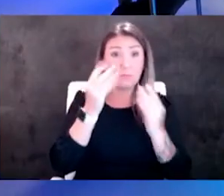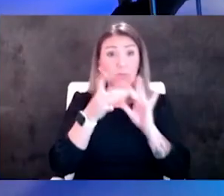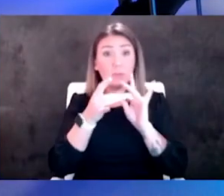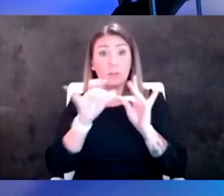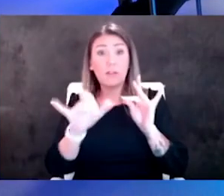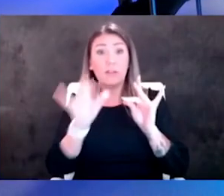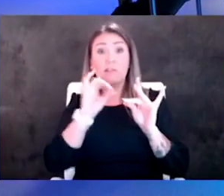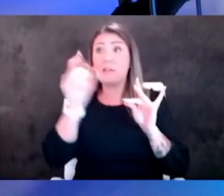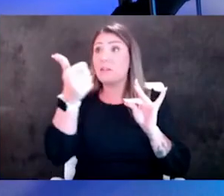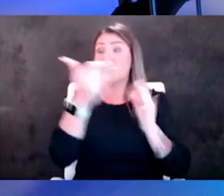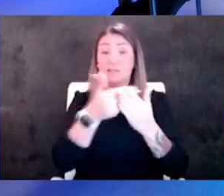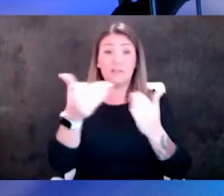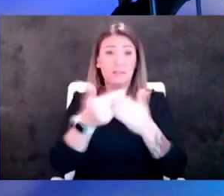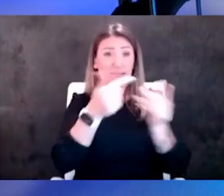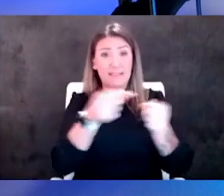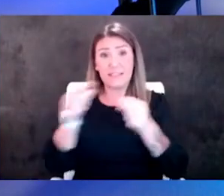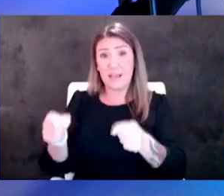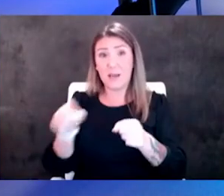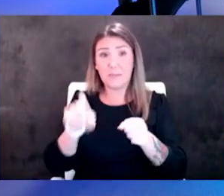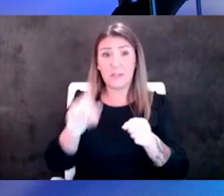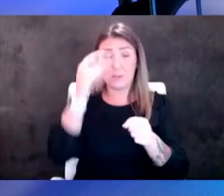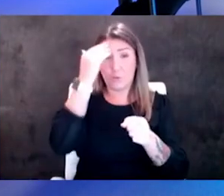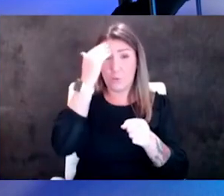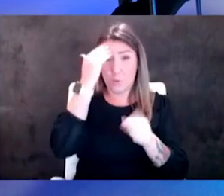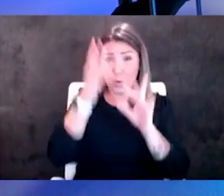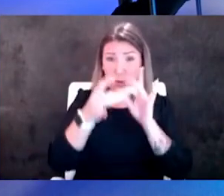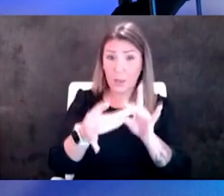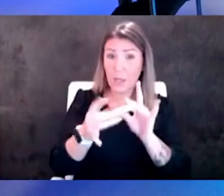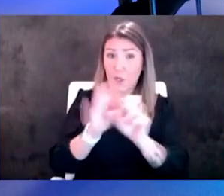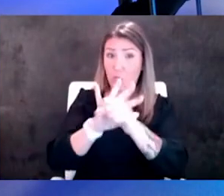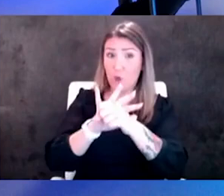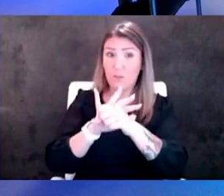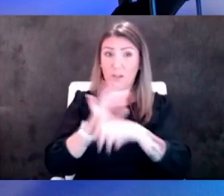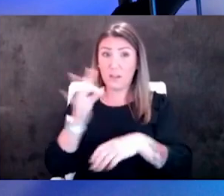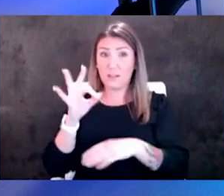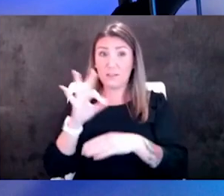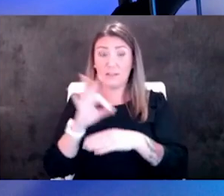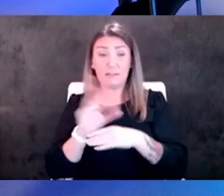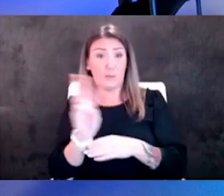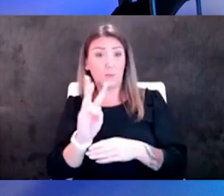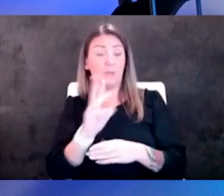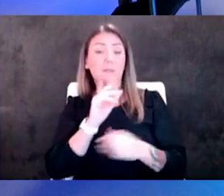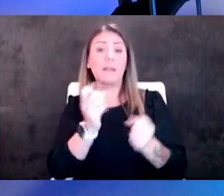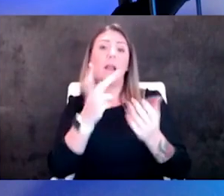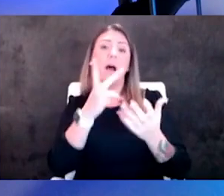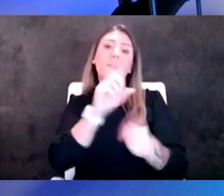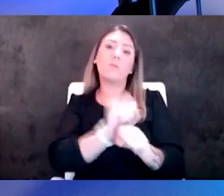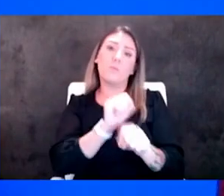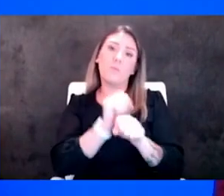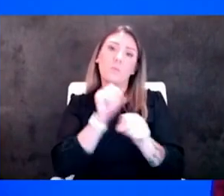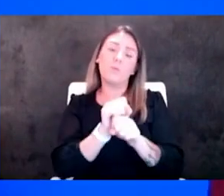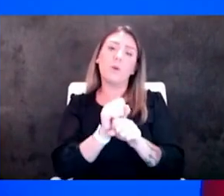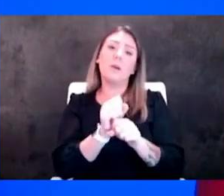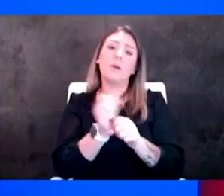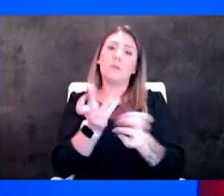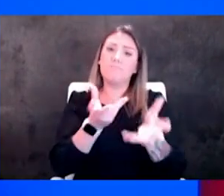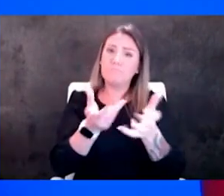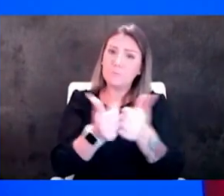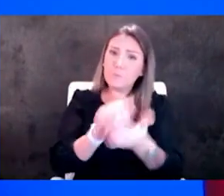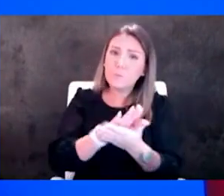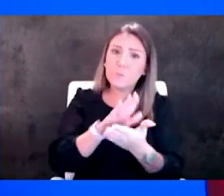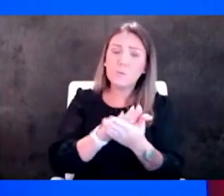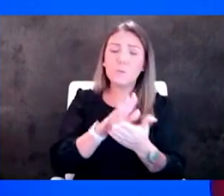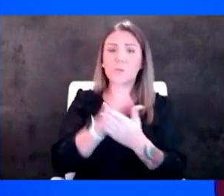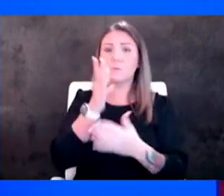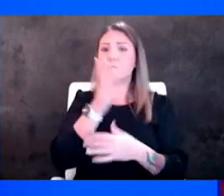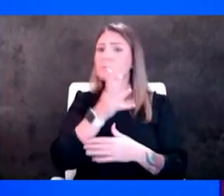that we should know about as far as coronavirus out west a lot of work with the schools that i'm hearing from the rural facilities they're partnering